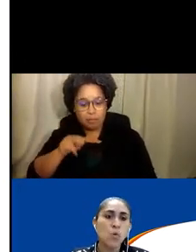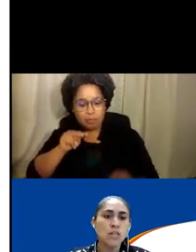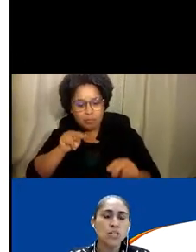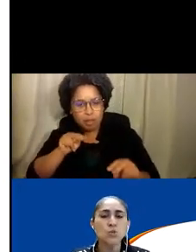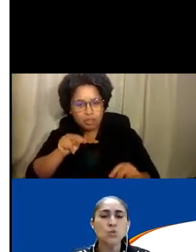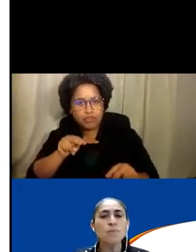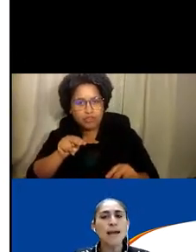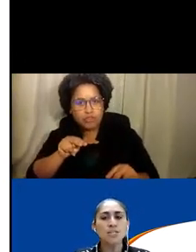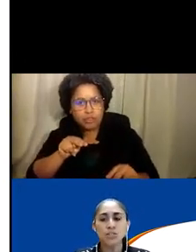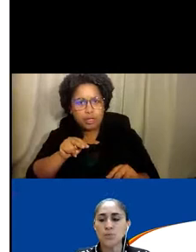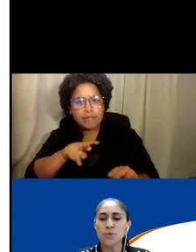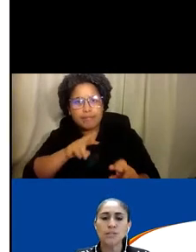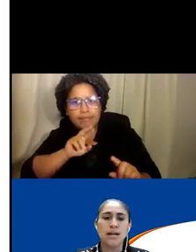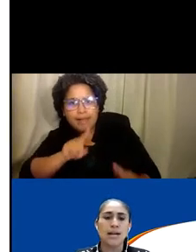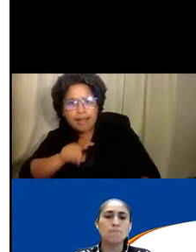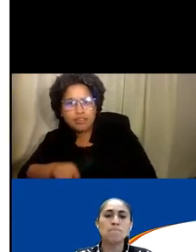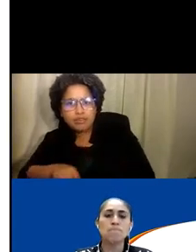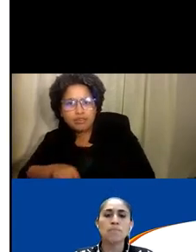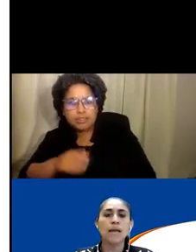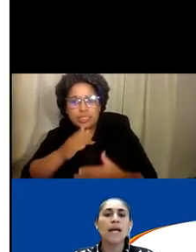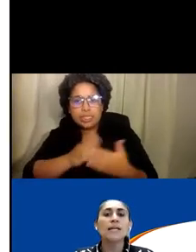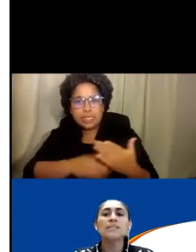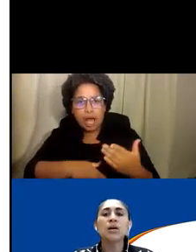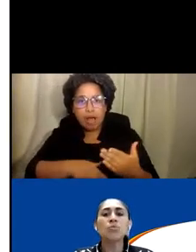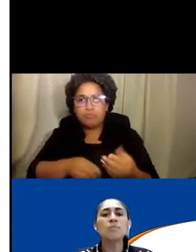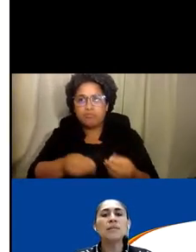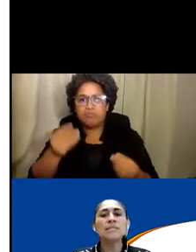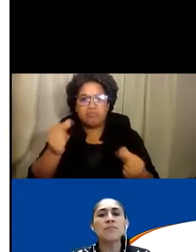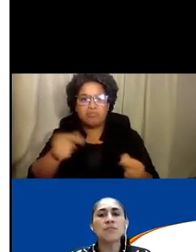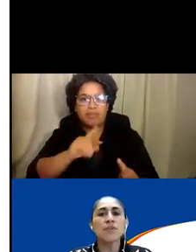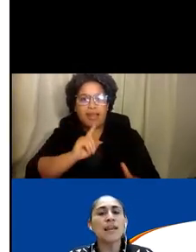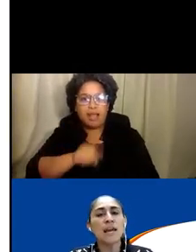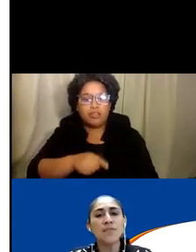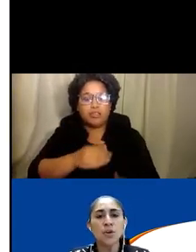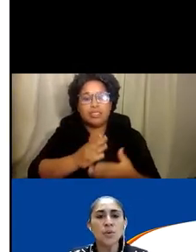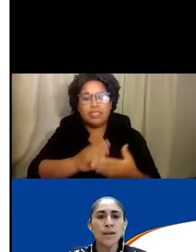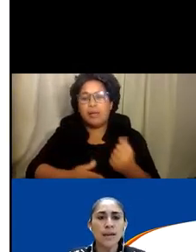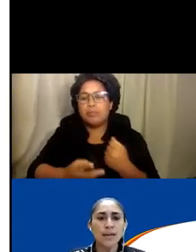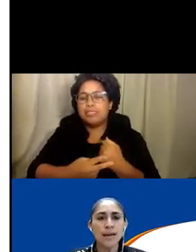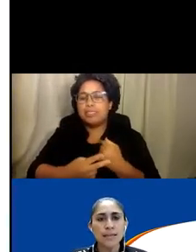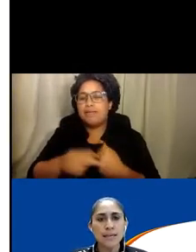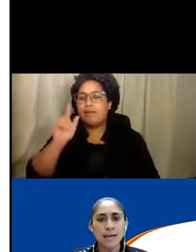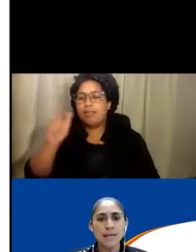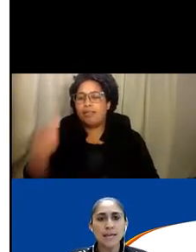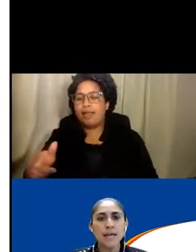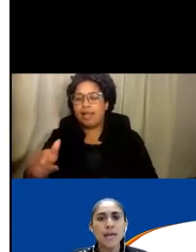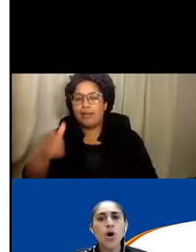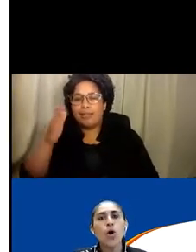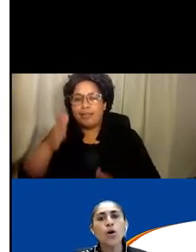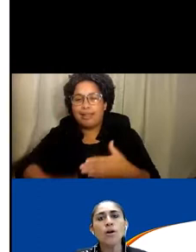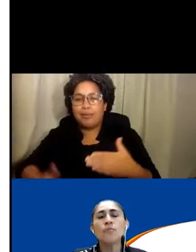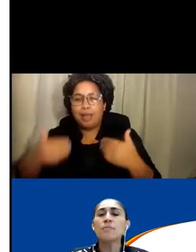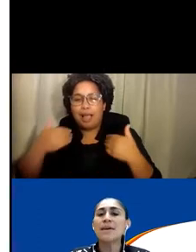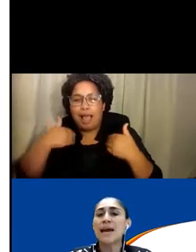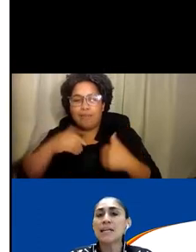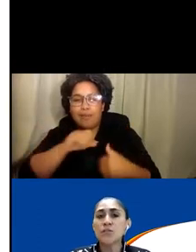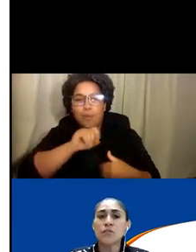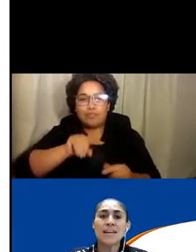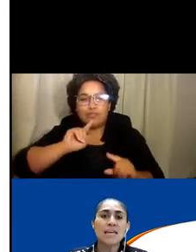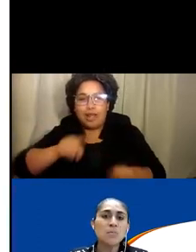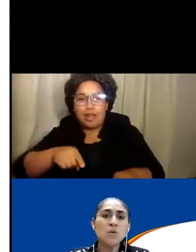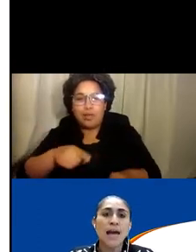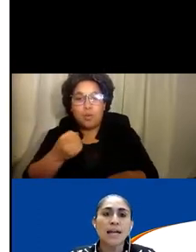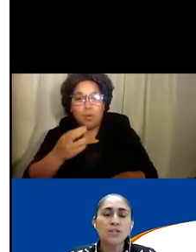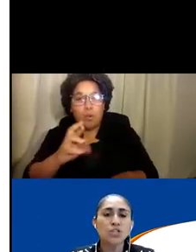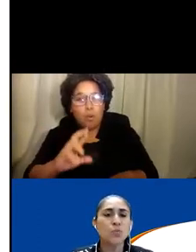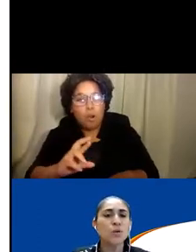Some questions will be answered in real time. Some will be saved for the live Q&A at the end, or we may ask